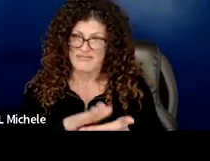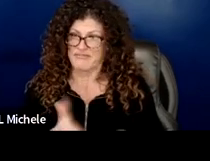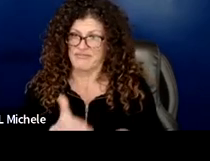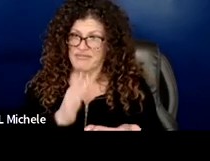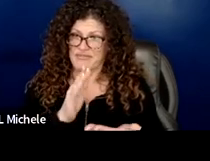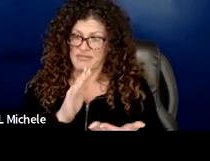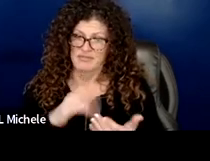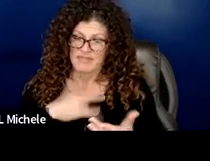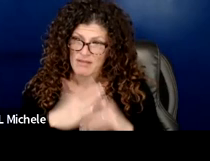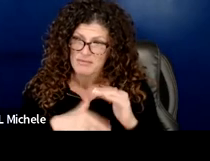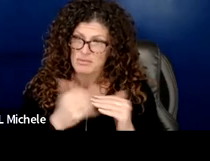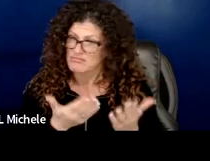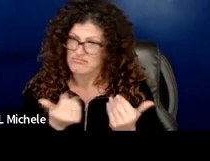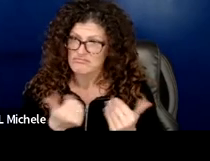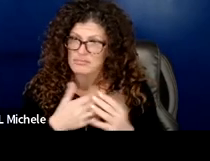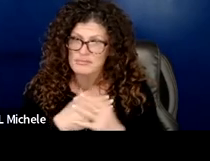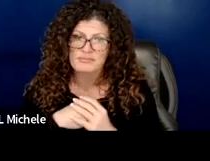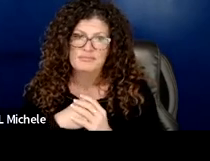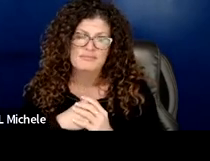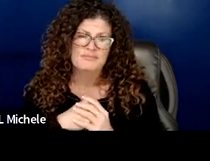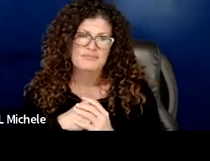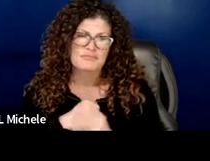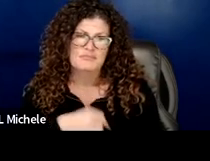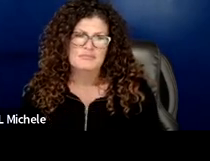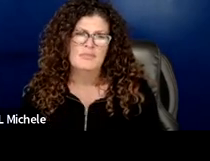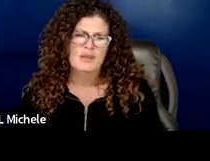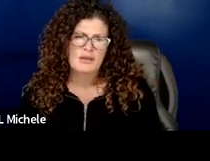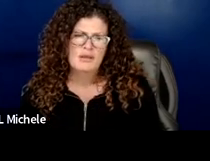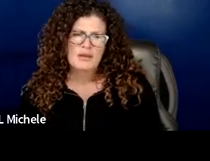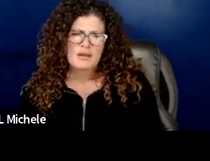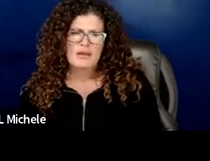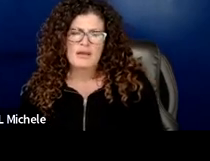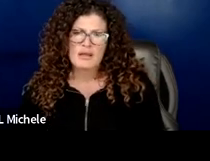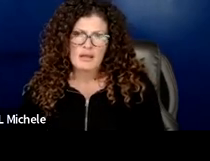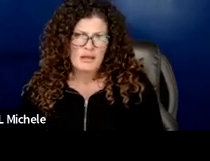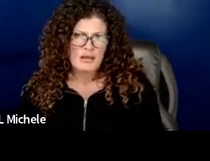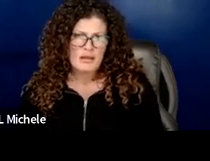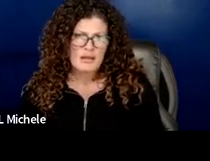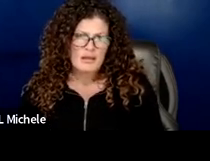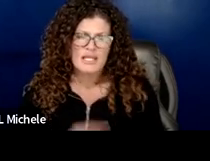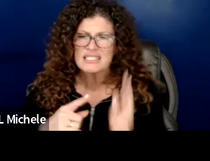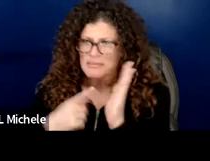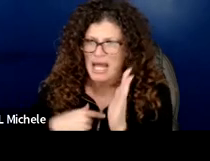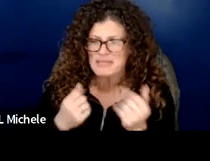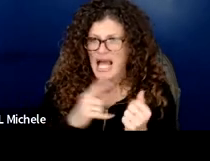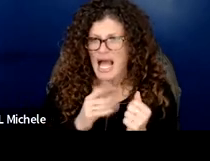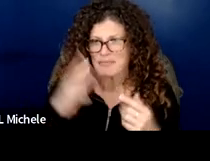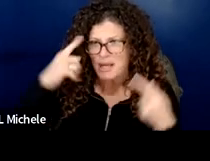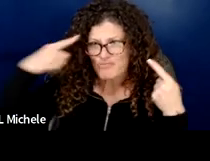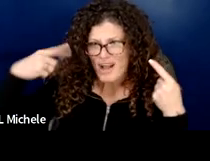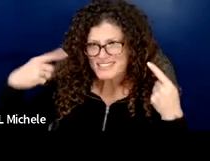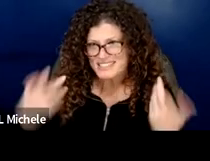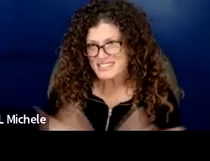comfortable with so you know stop me thank you because sometimes it's me pro it's my self-processing information it's hard